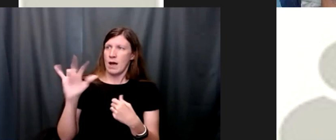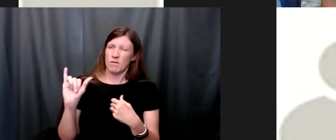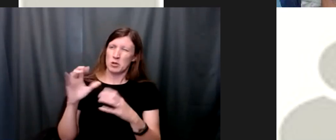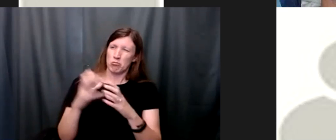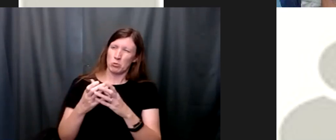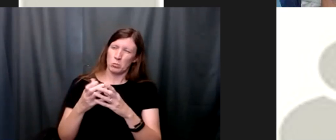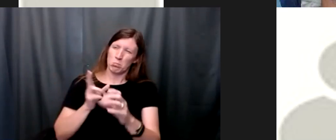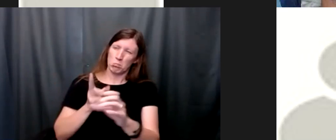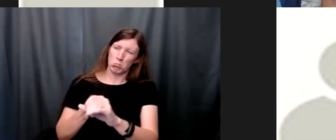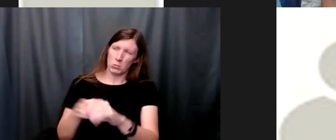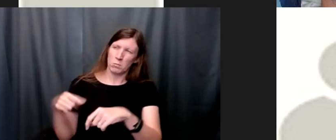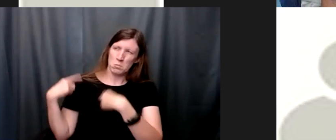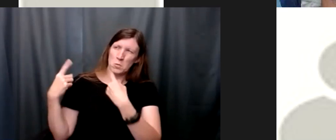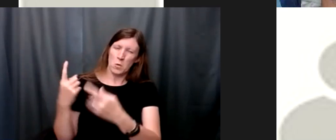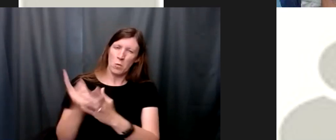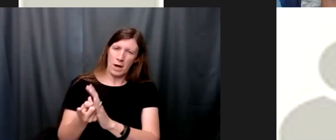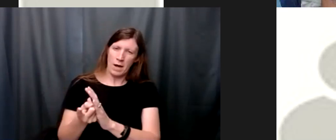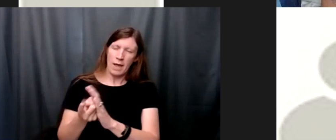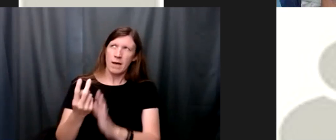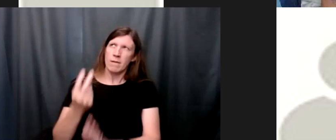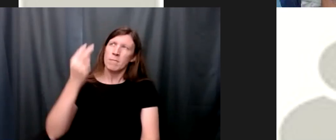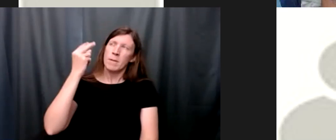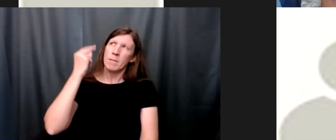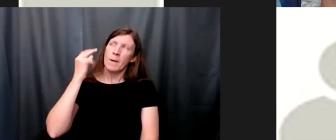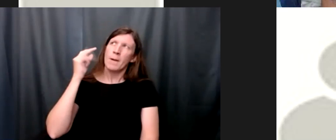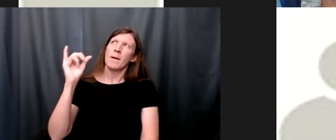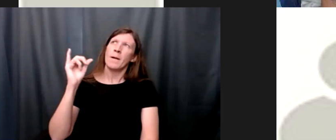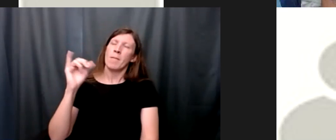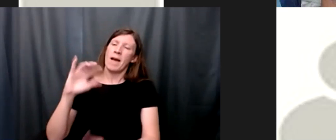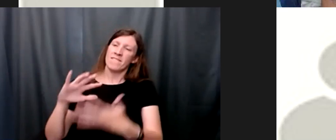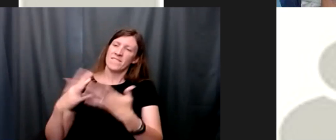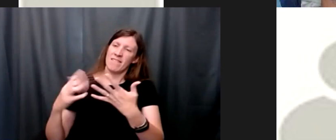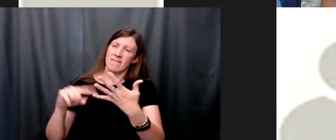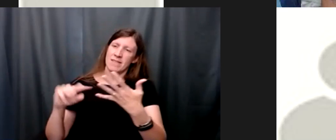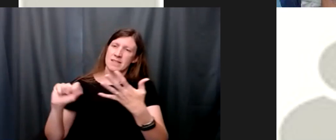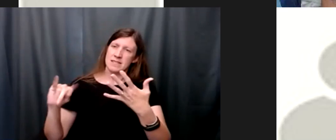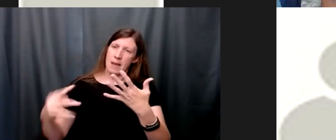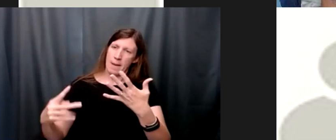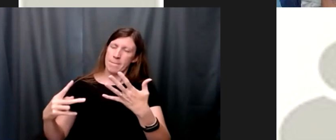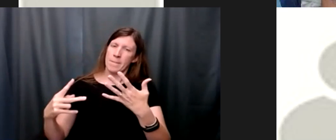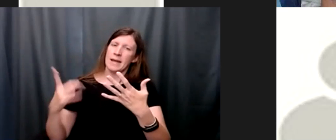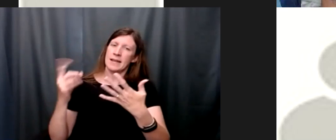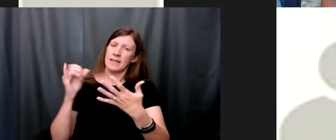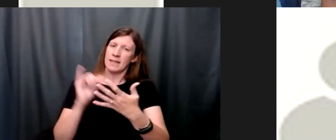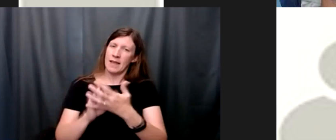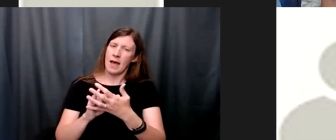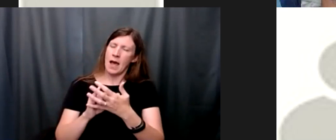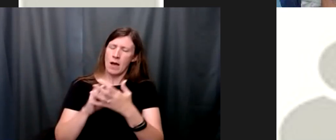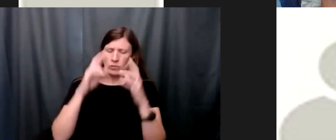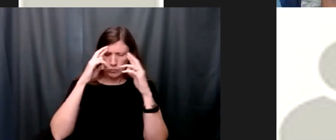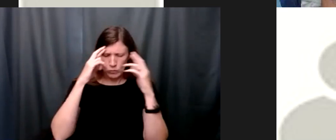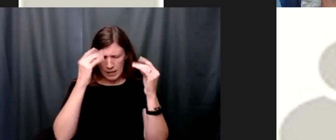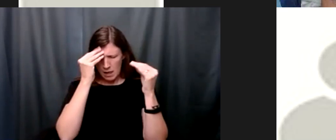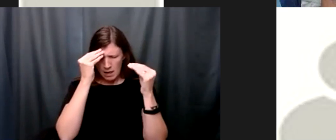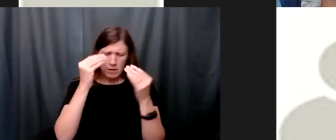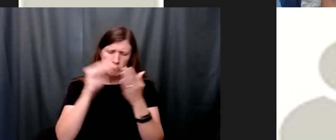a while now and i was recalling about when i did my fifth step and how i was preparing my moral